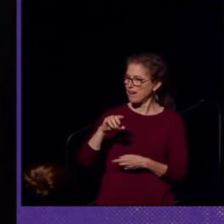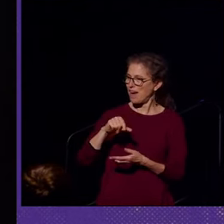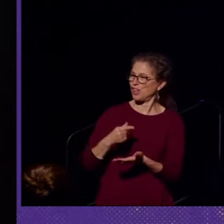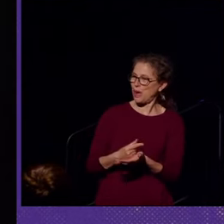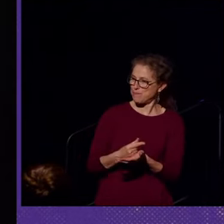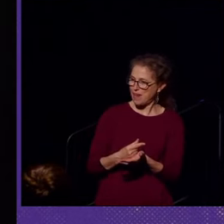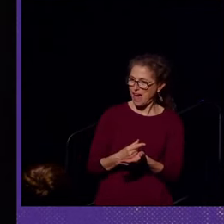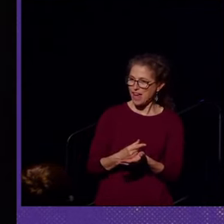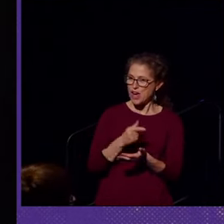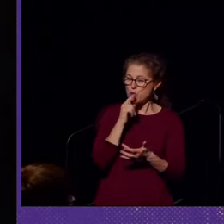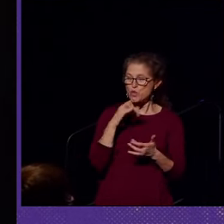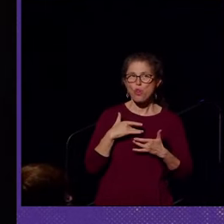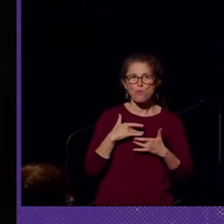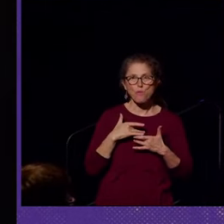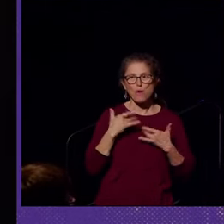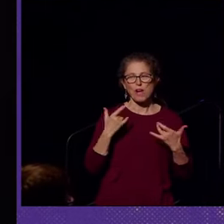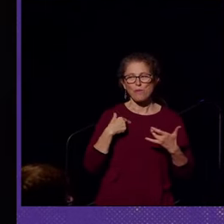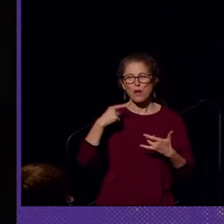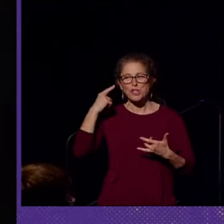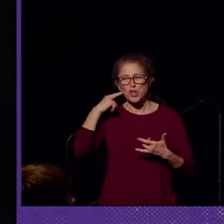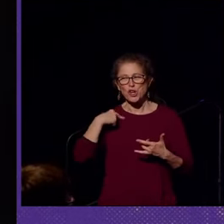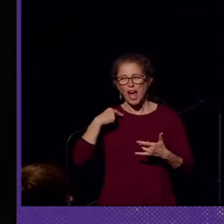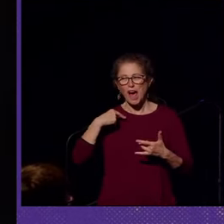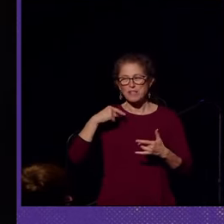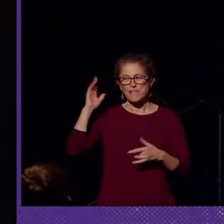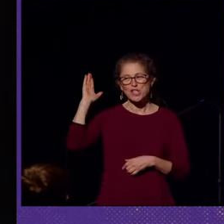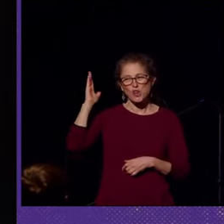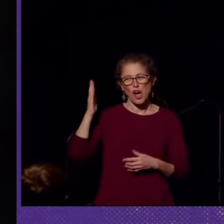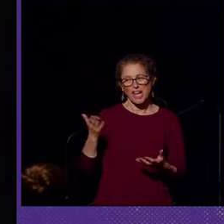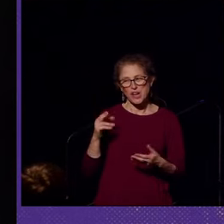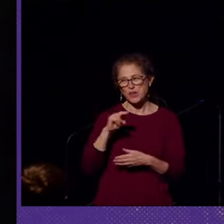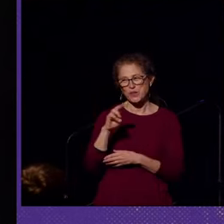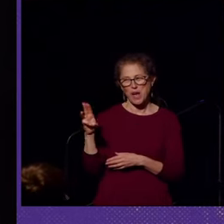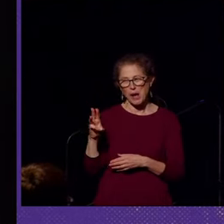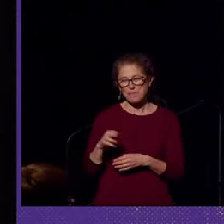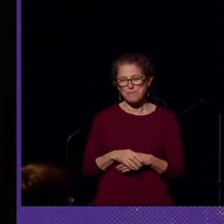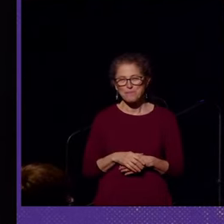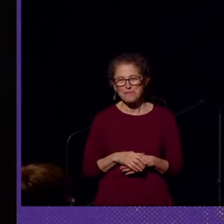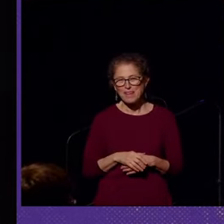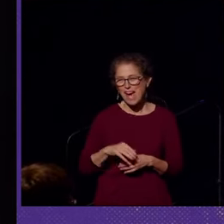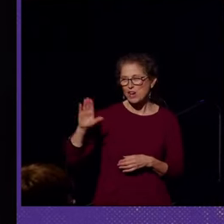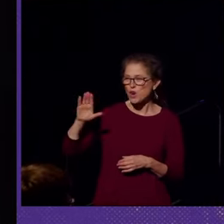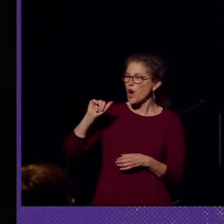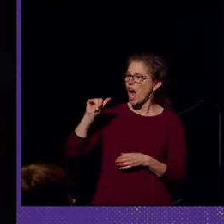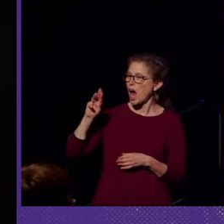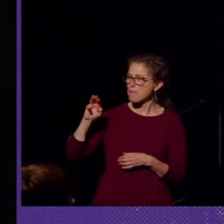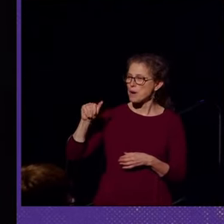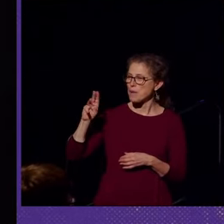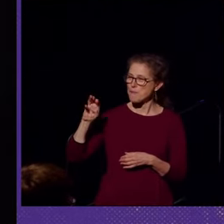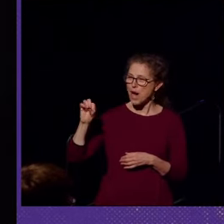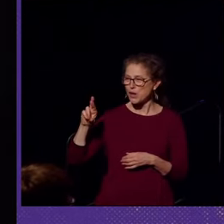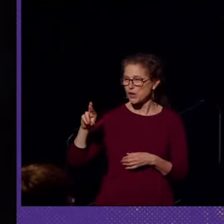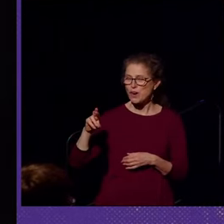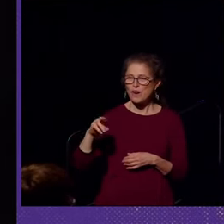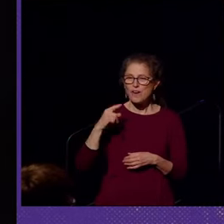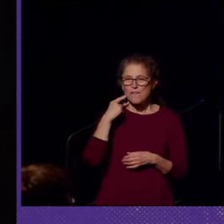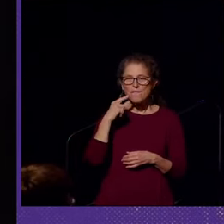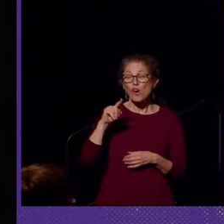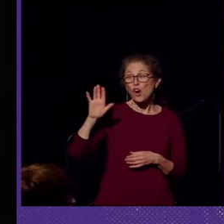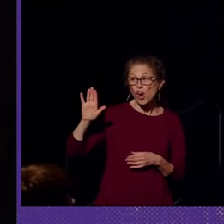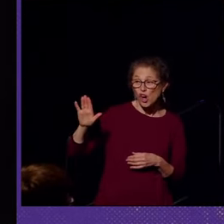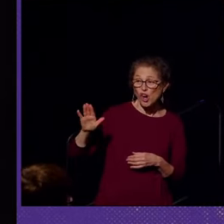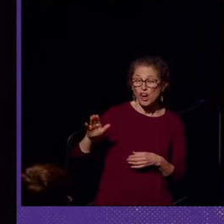and was thrilled when I heard I was giving a talk at her alma mater. So, for Pooja,